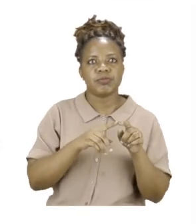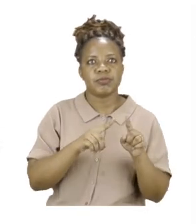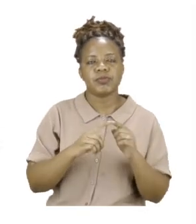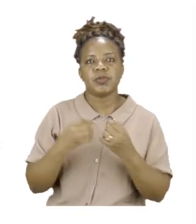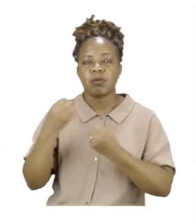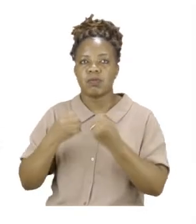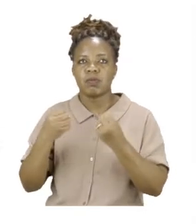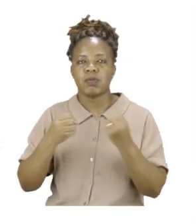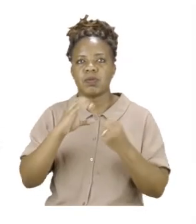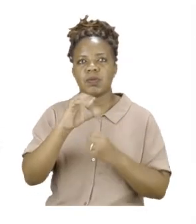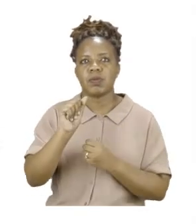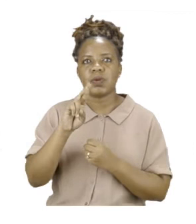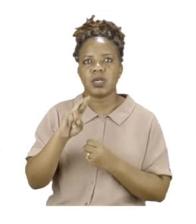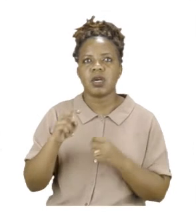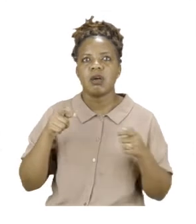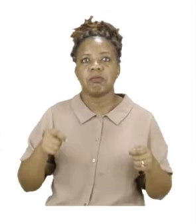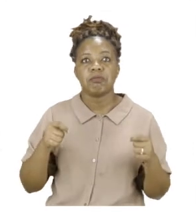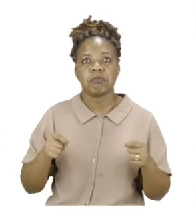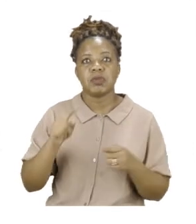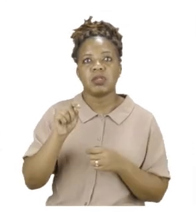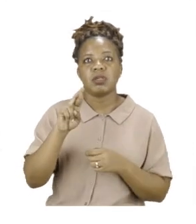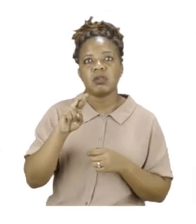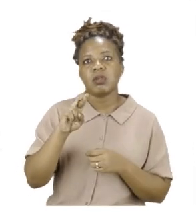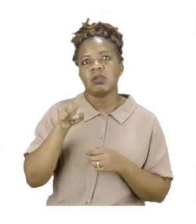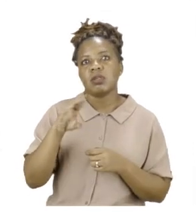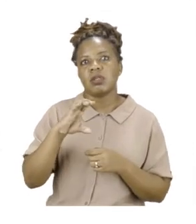land, boat,